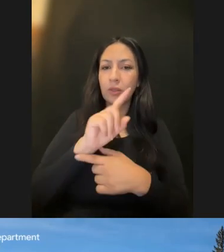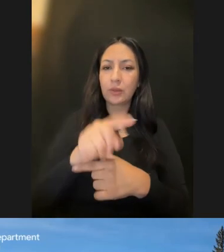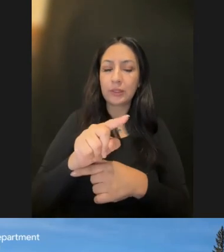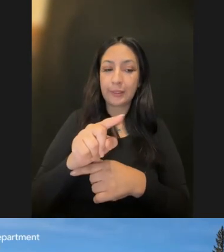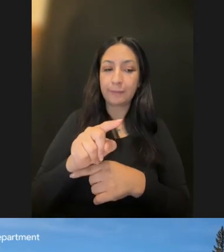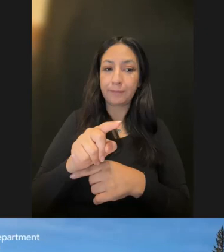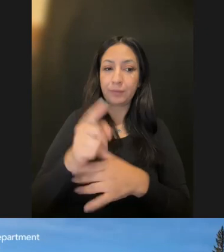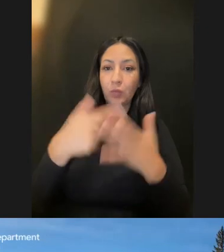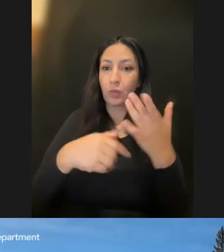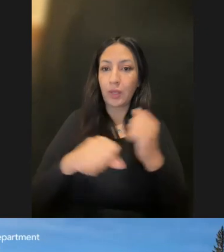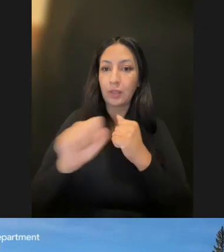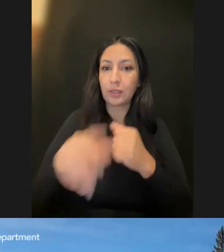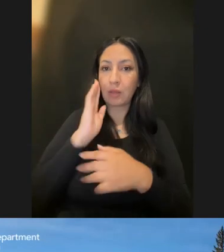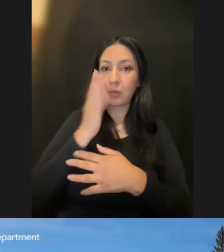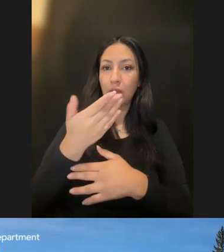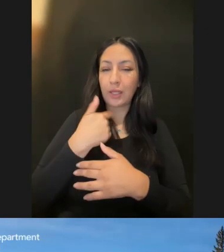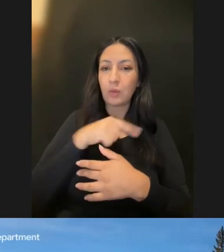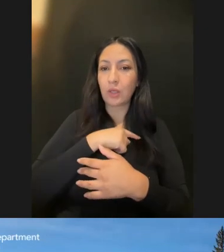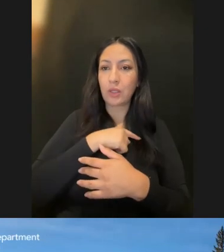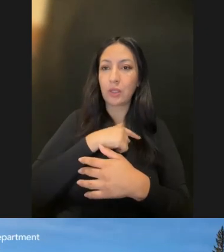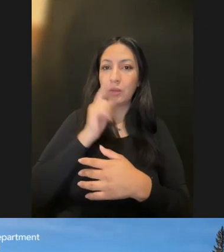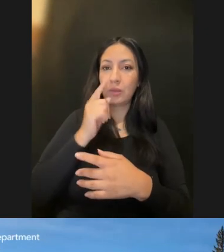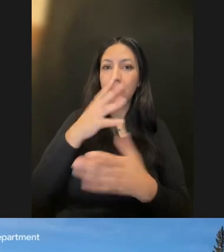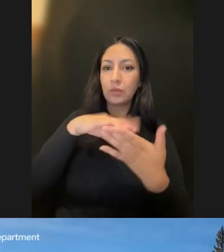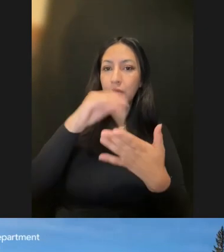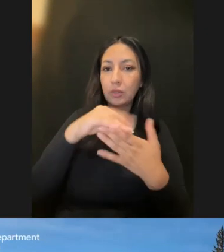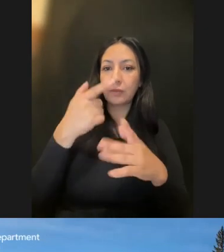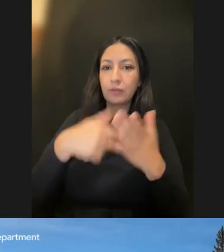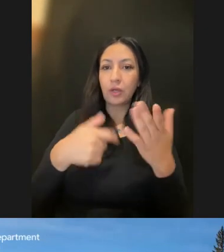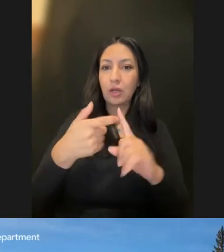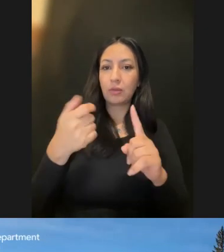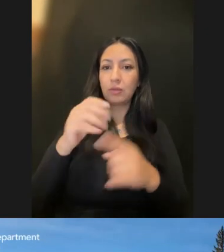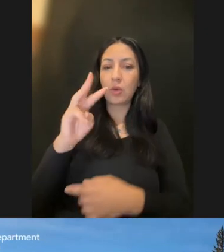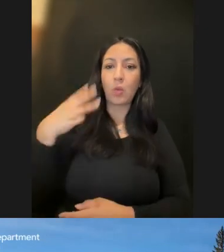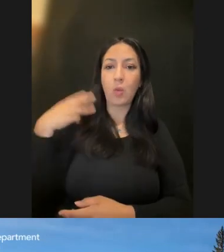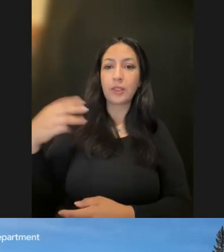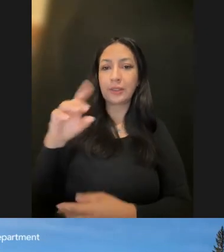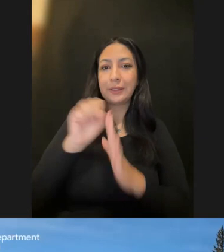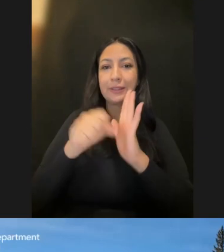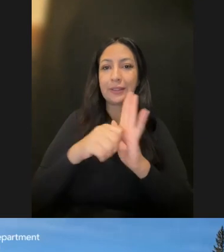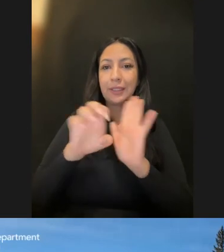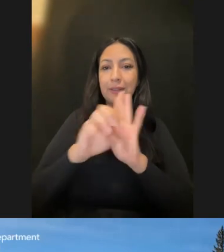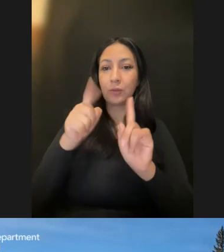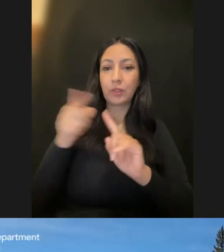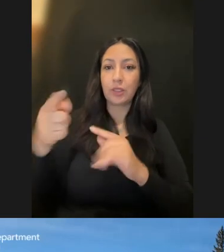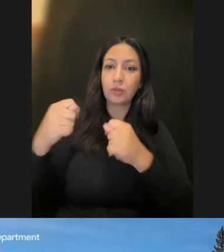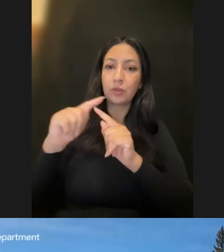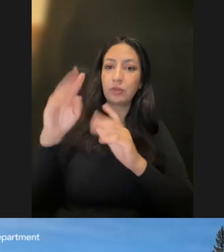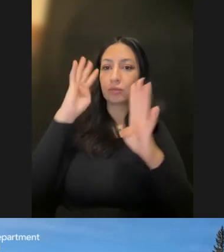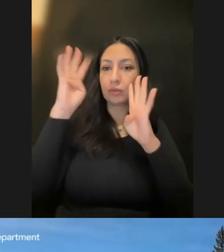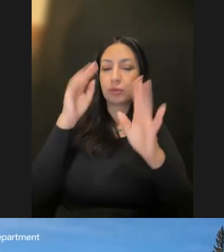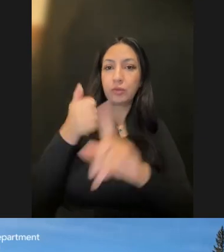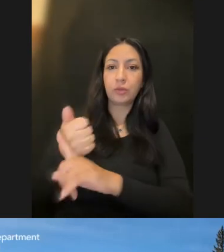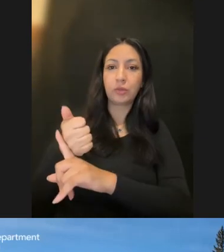To what extent will we be drawing from or learning from the Washington State example as they attempt to come up with their